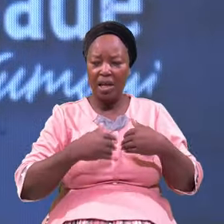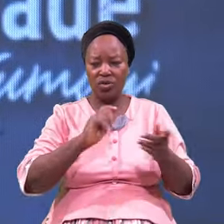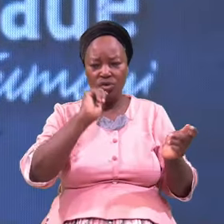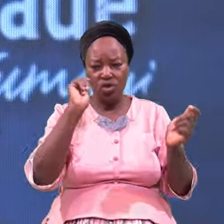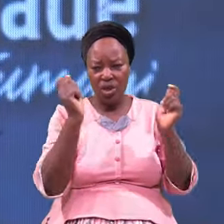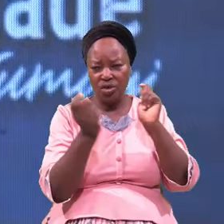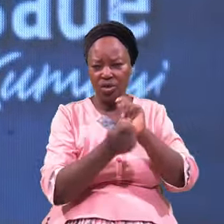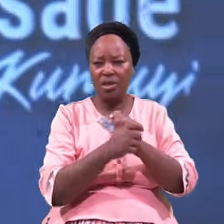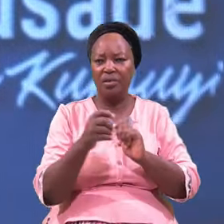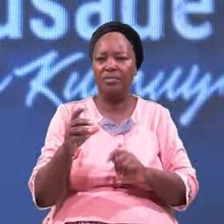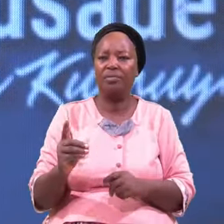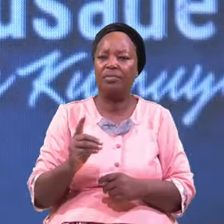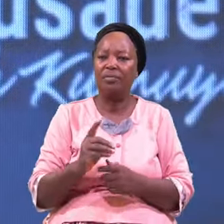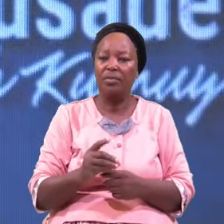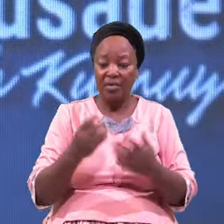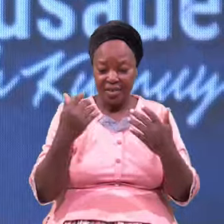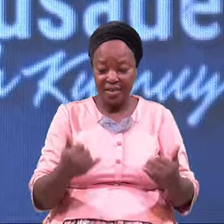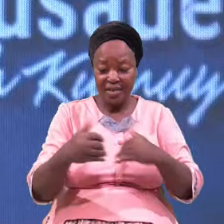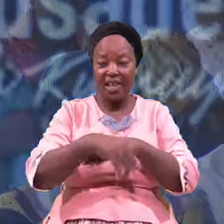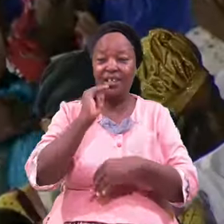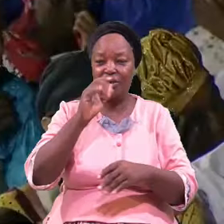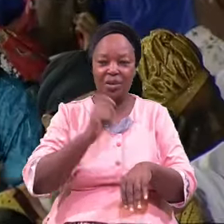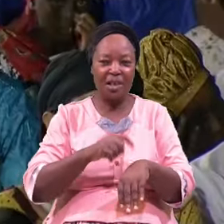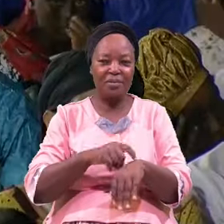Tonight Is Your Time